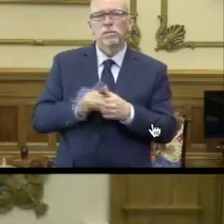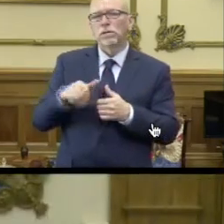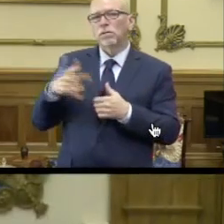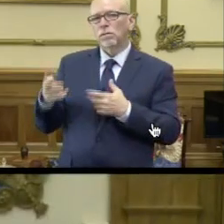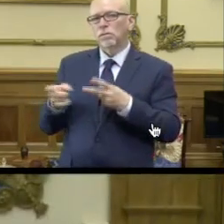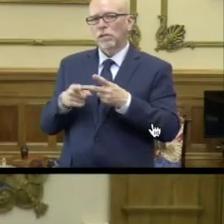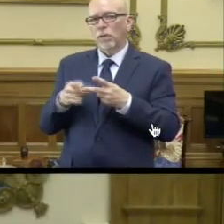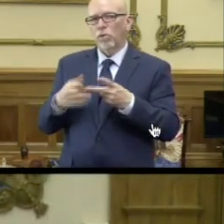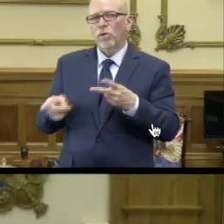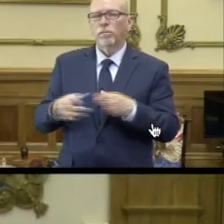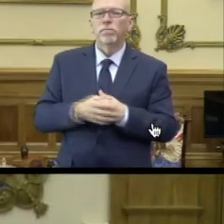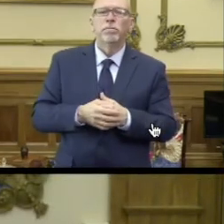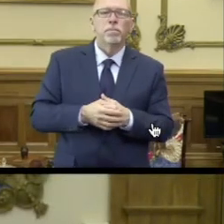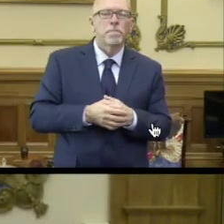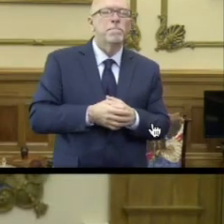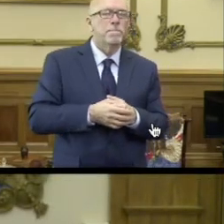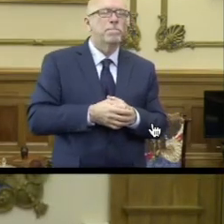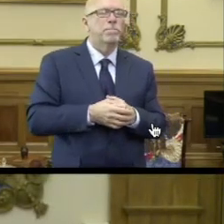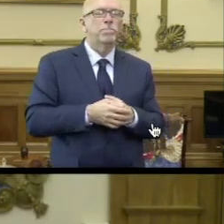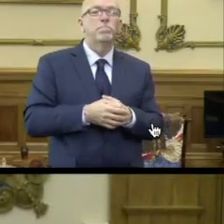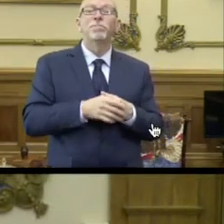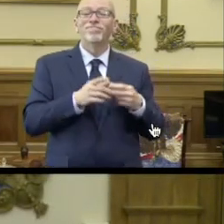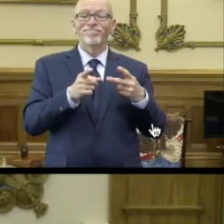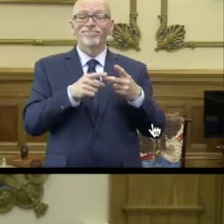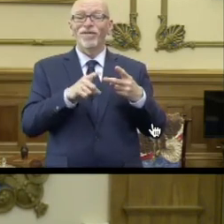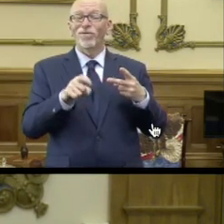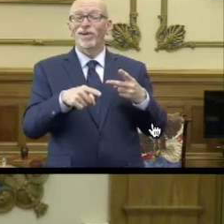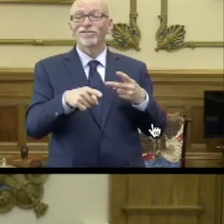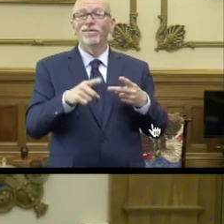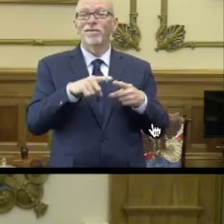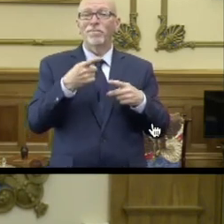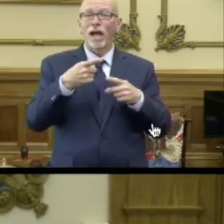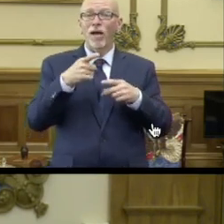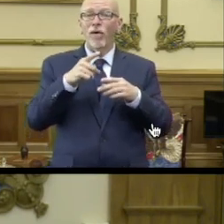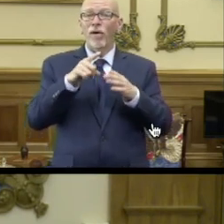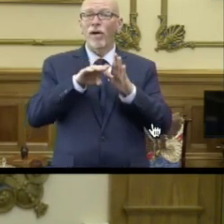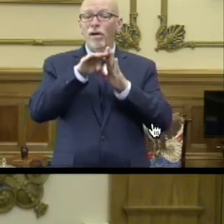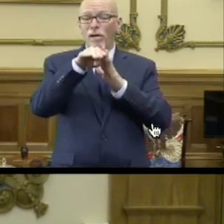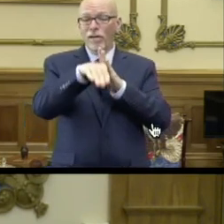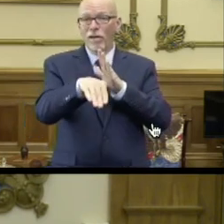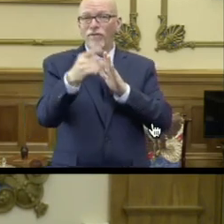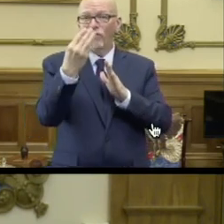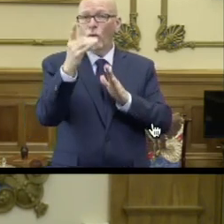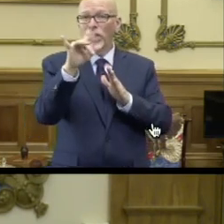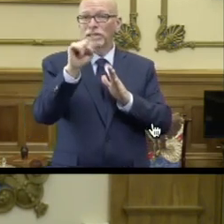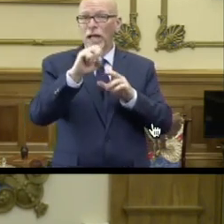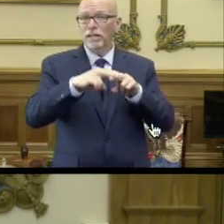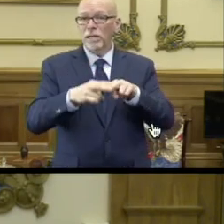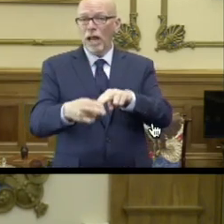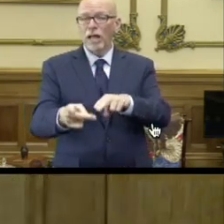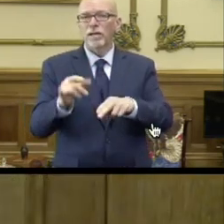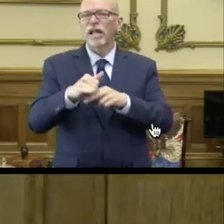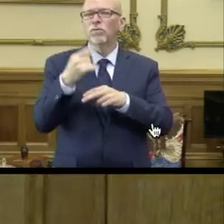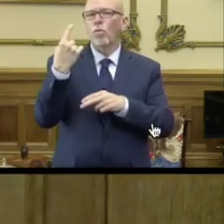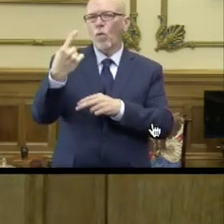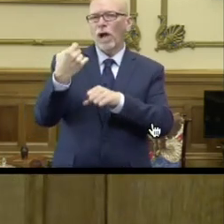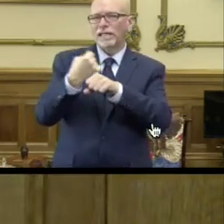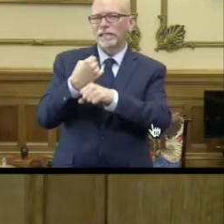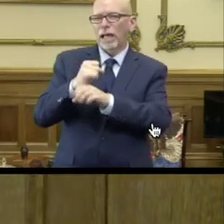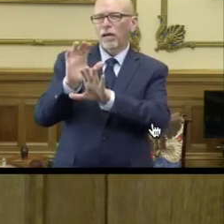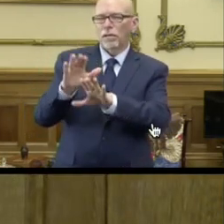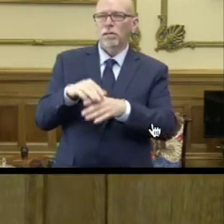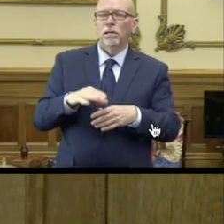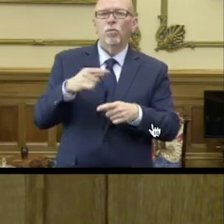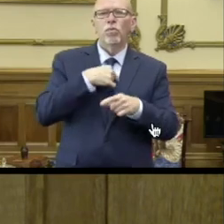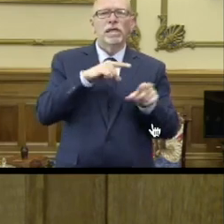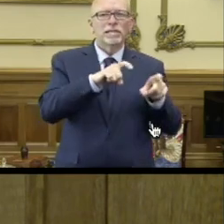to take the second part of her question? Yeah. So for the second part of the question of declining cases over 14 days, again, that's just one data point. And as